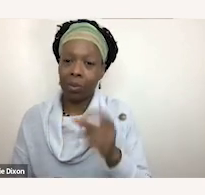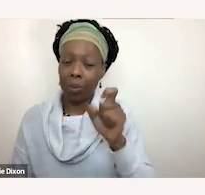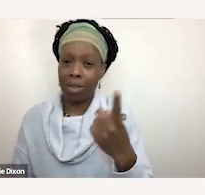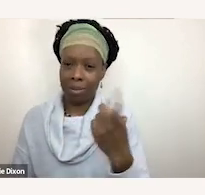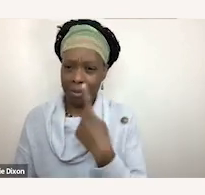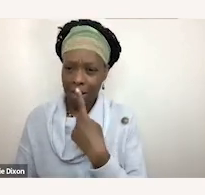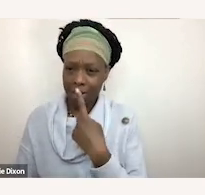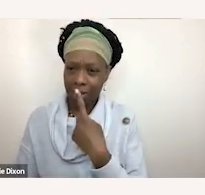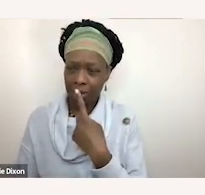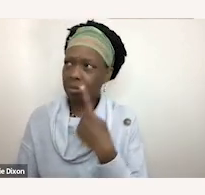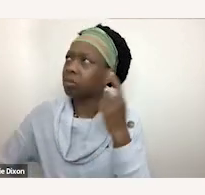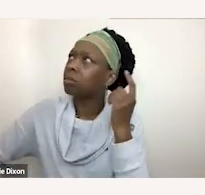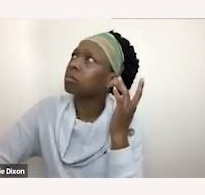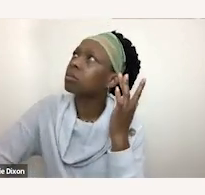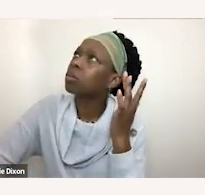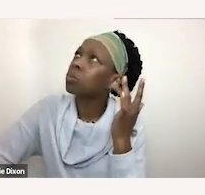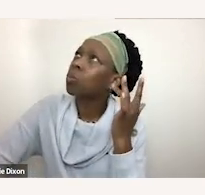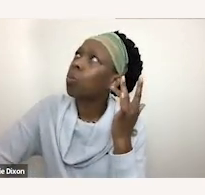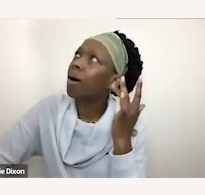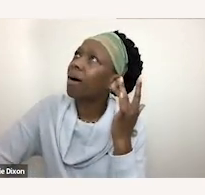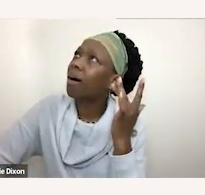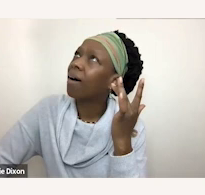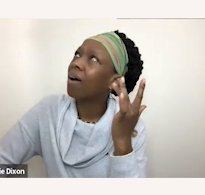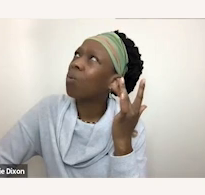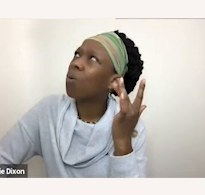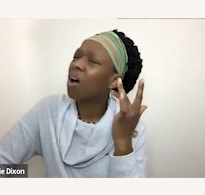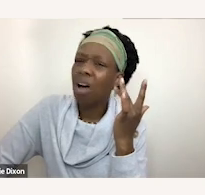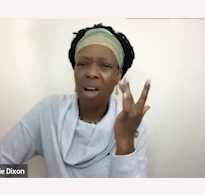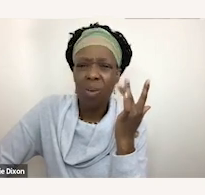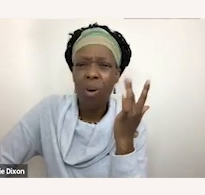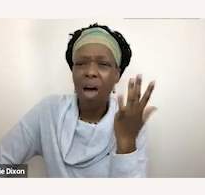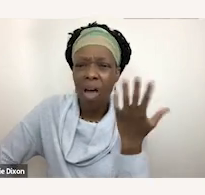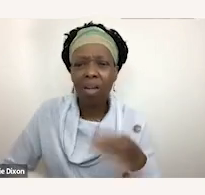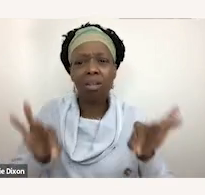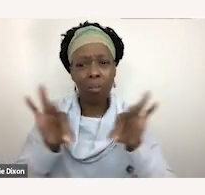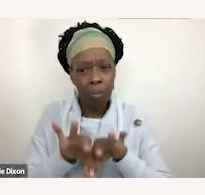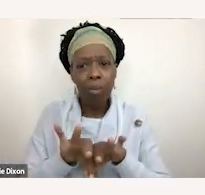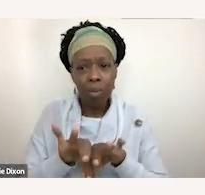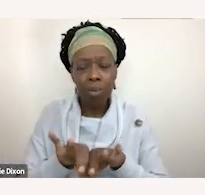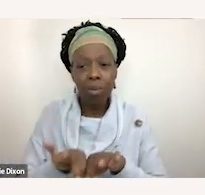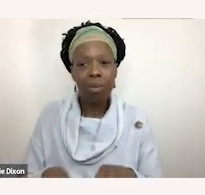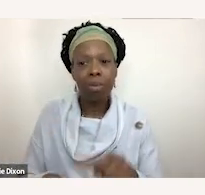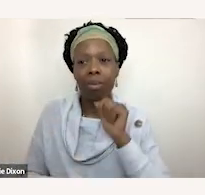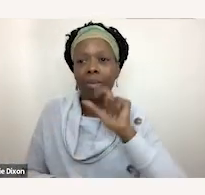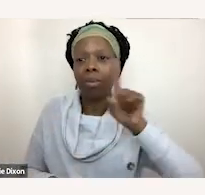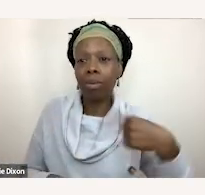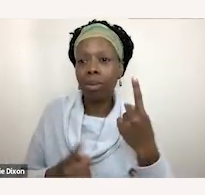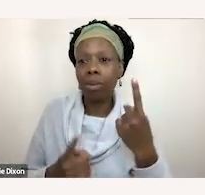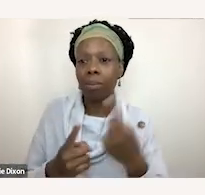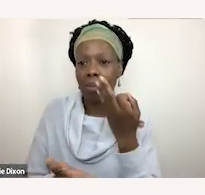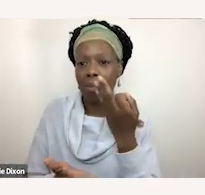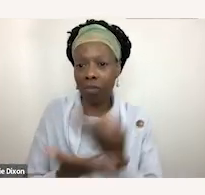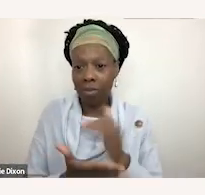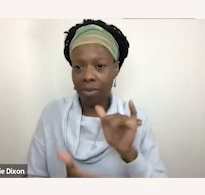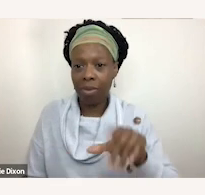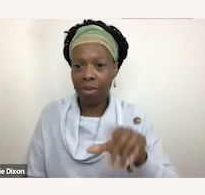like why is this all so important you know it's not just about the fact that disability history